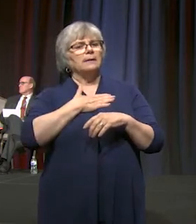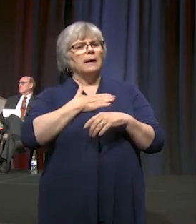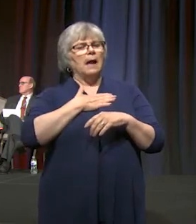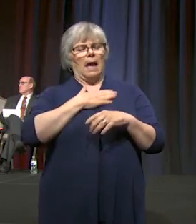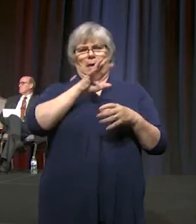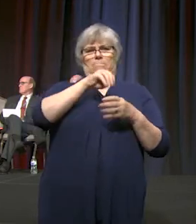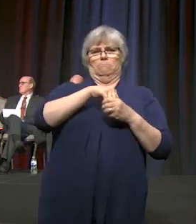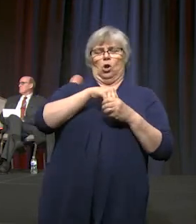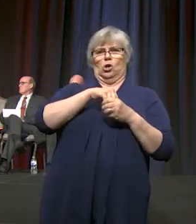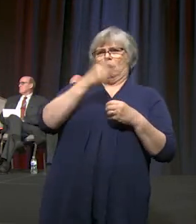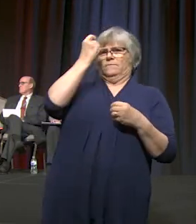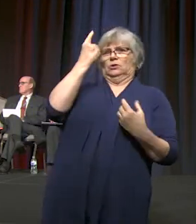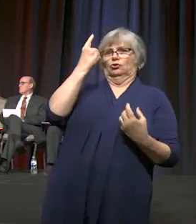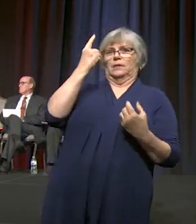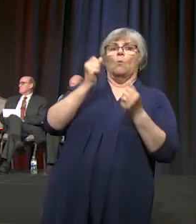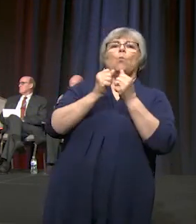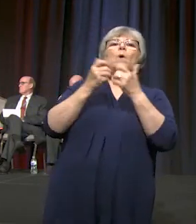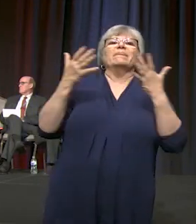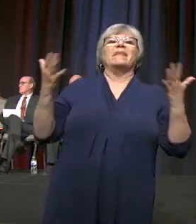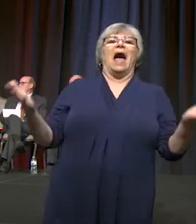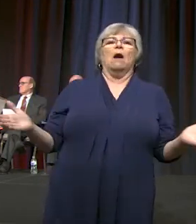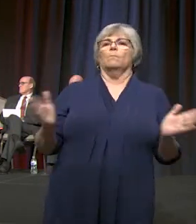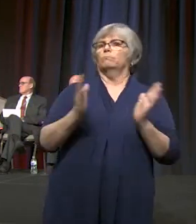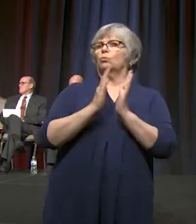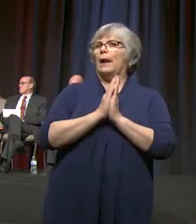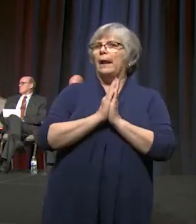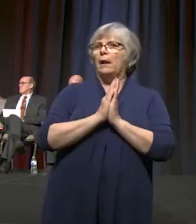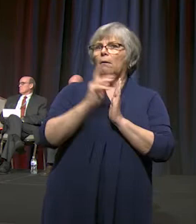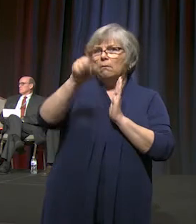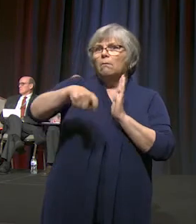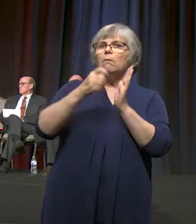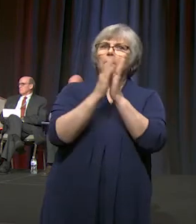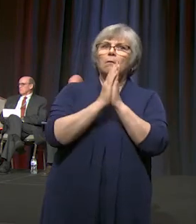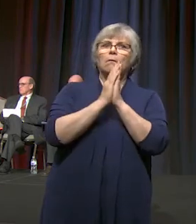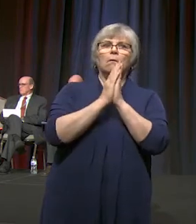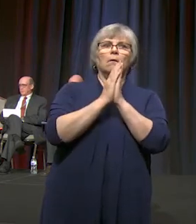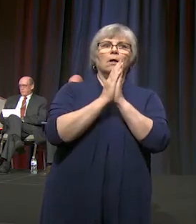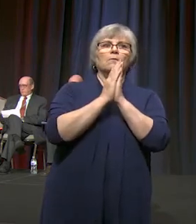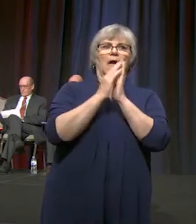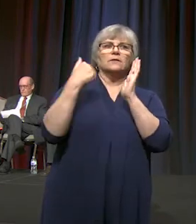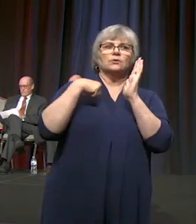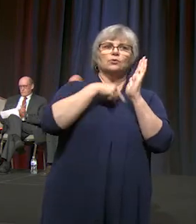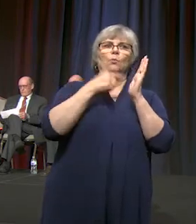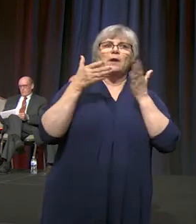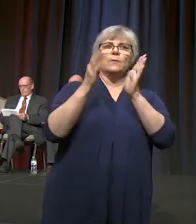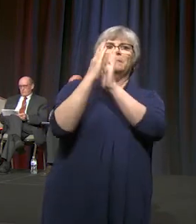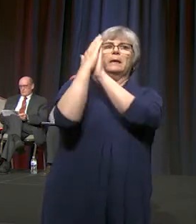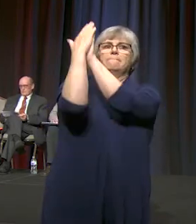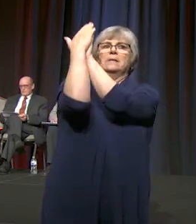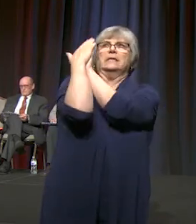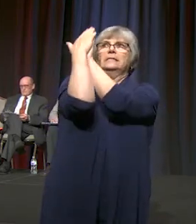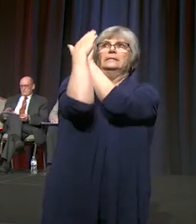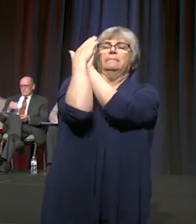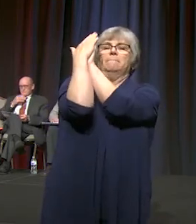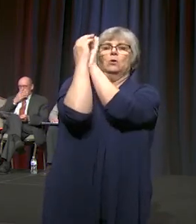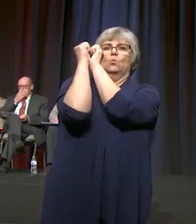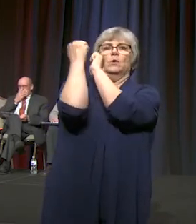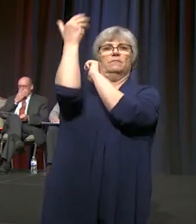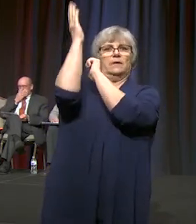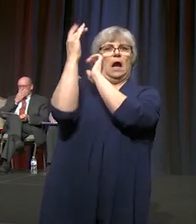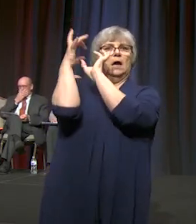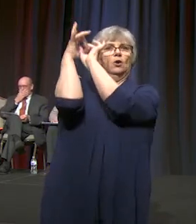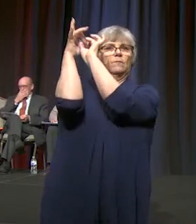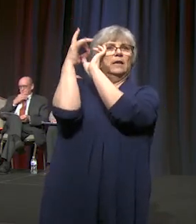without prayer. Prayer is how we become intimate with God and have a relationship with God. Taking